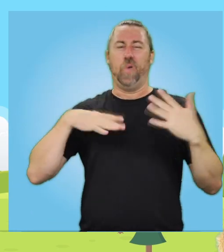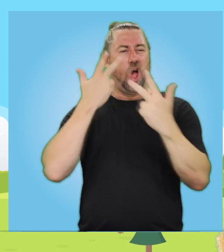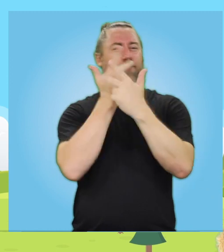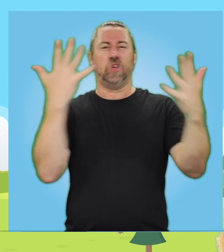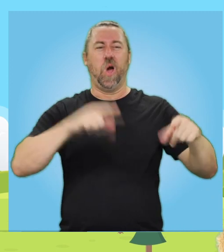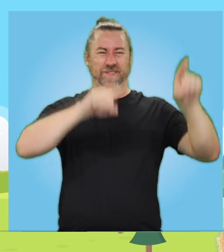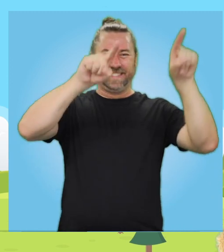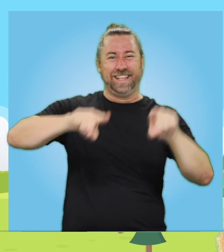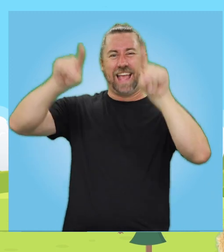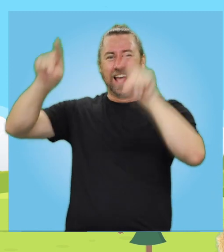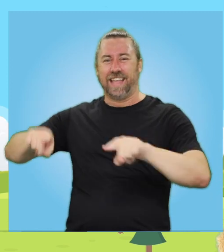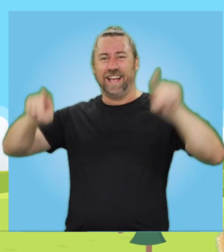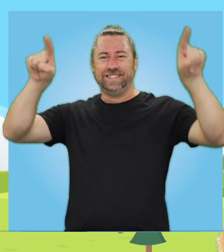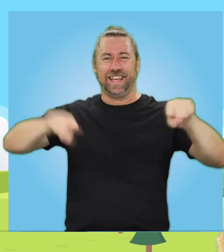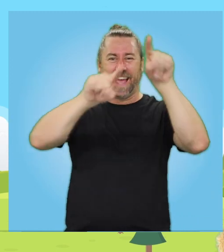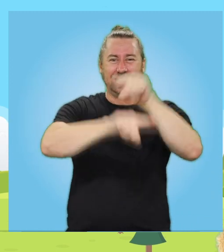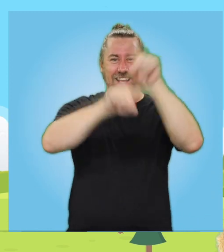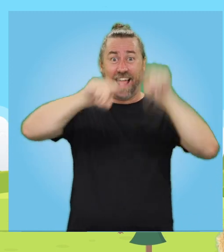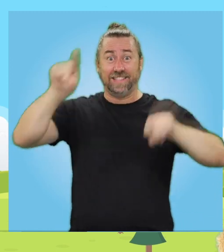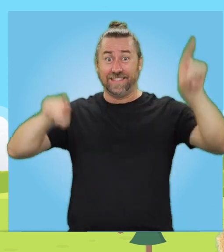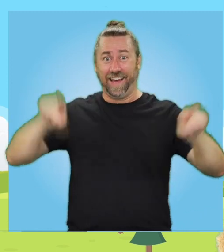zigzaggy kind of day.